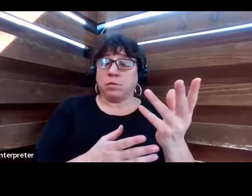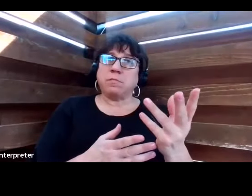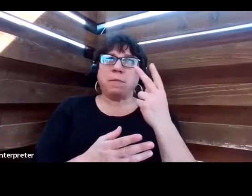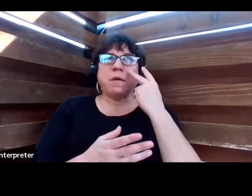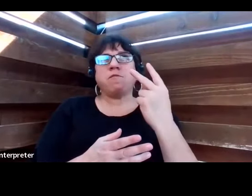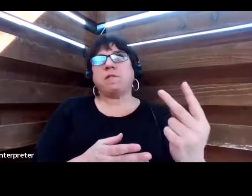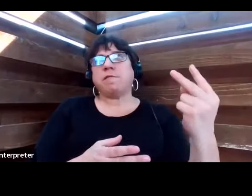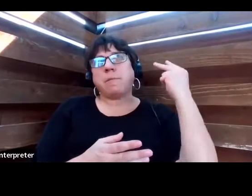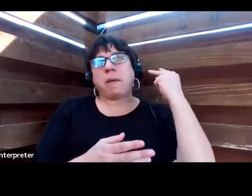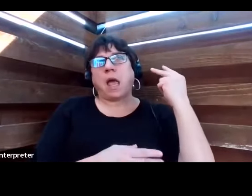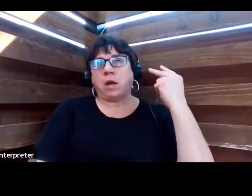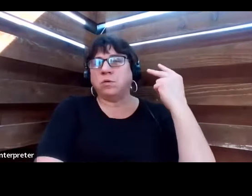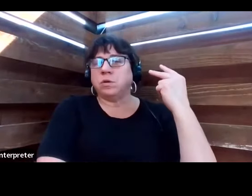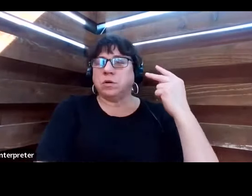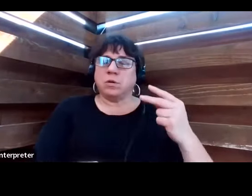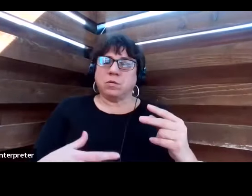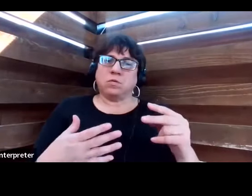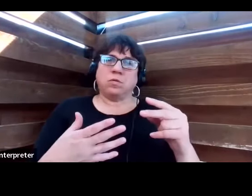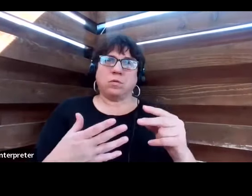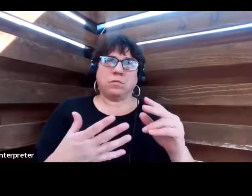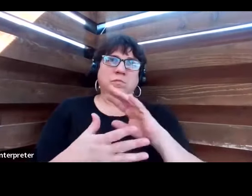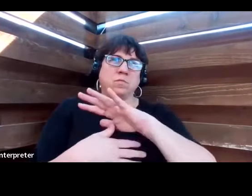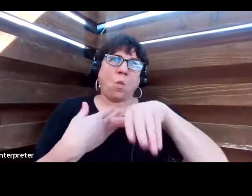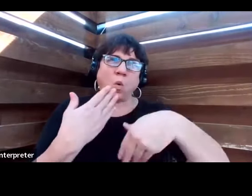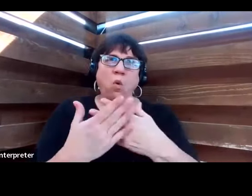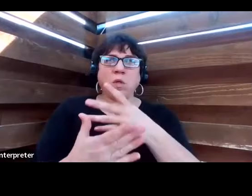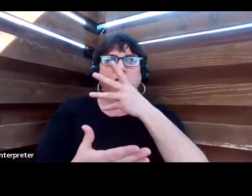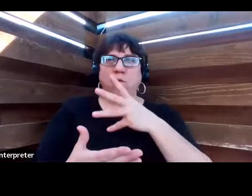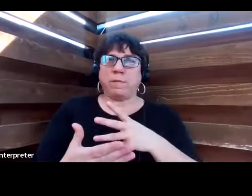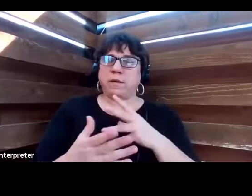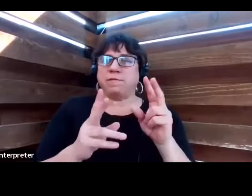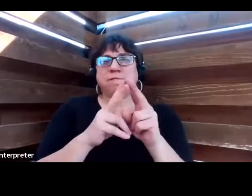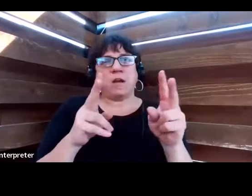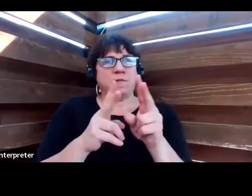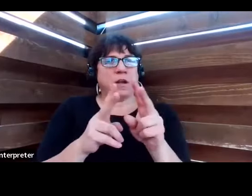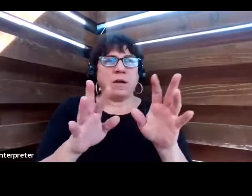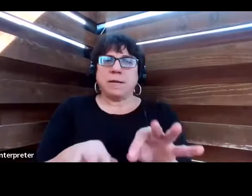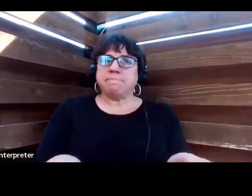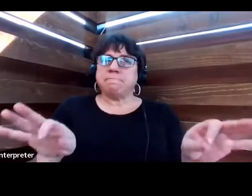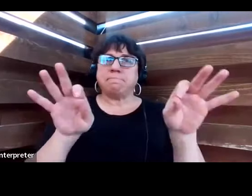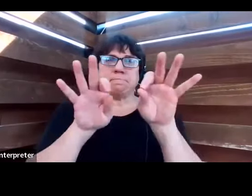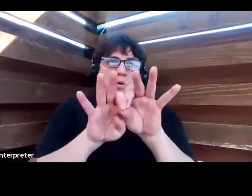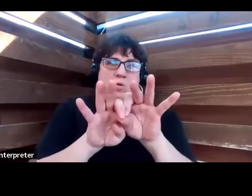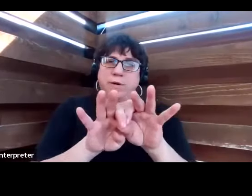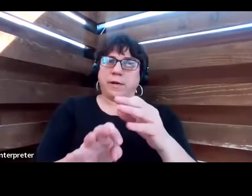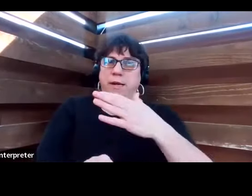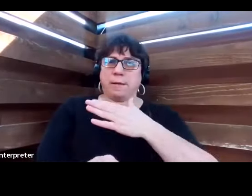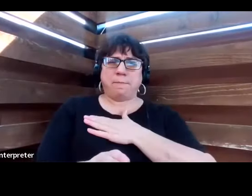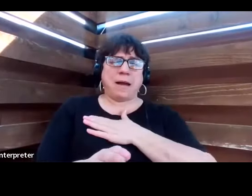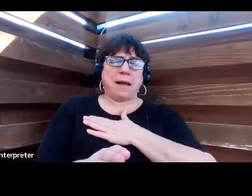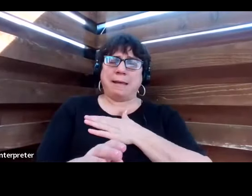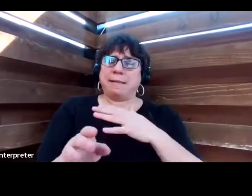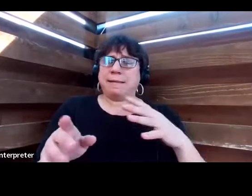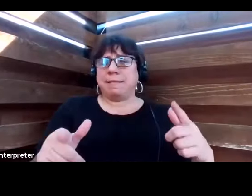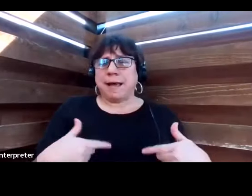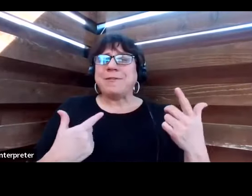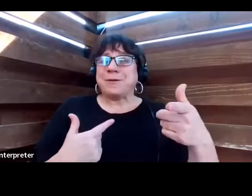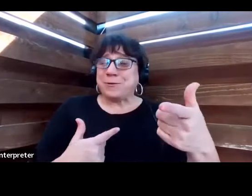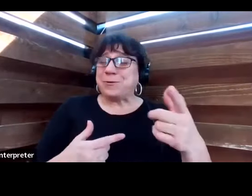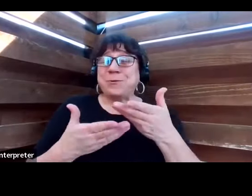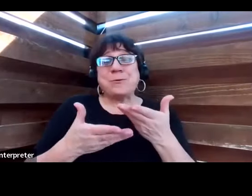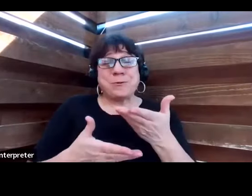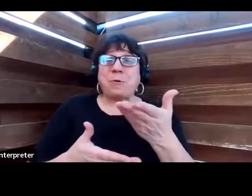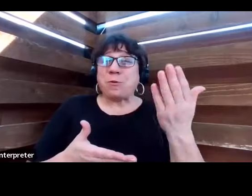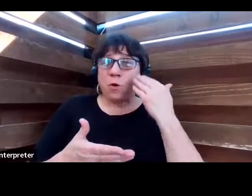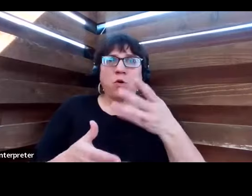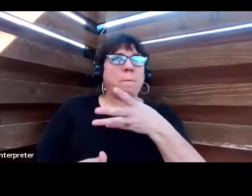reflect back on all of the women who have been very, very important in my entire life. And you all know, you